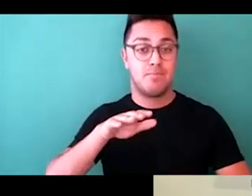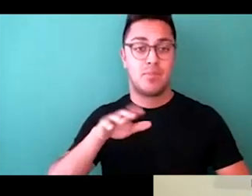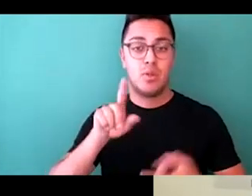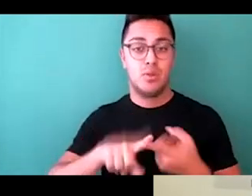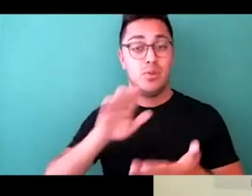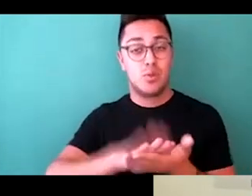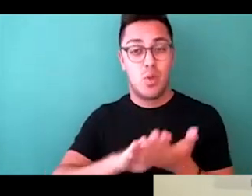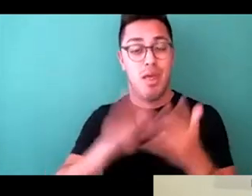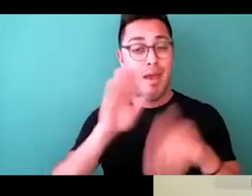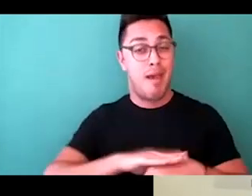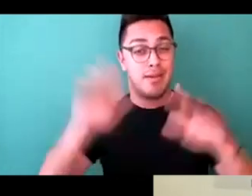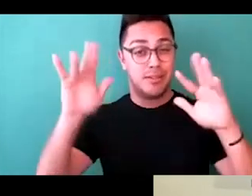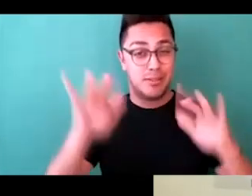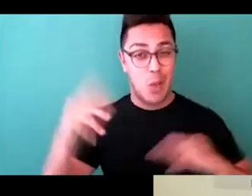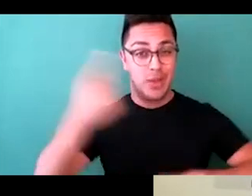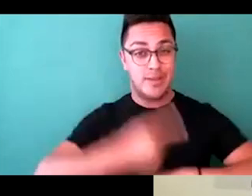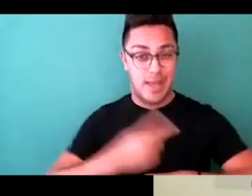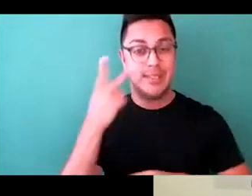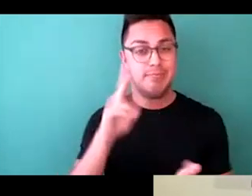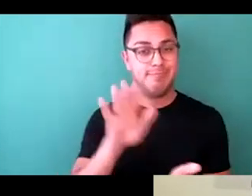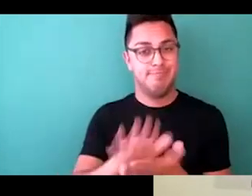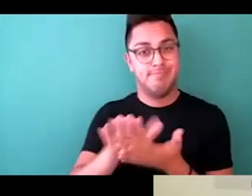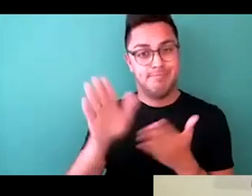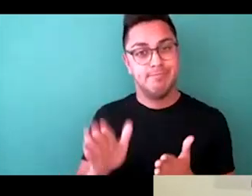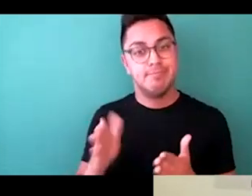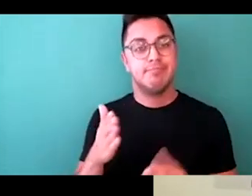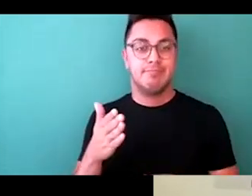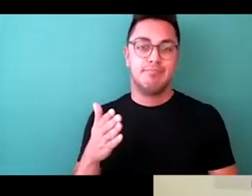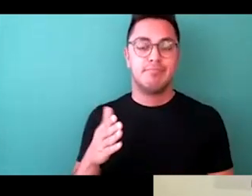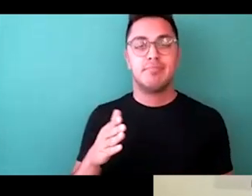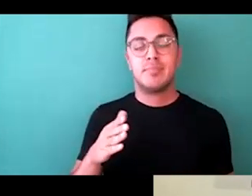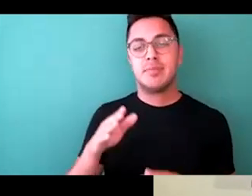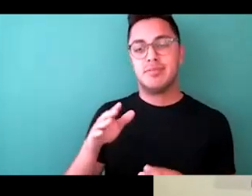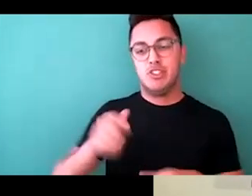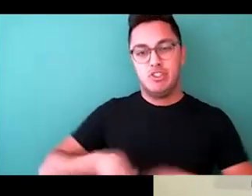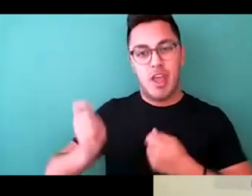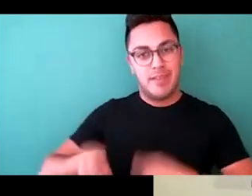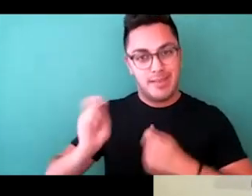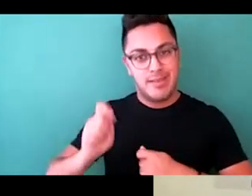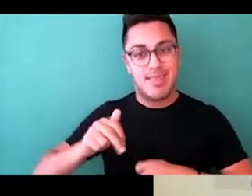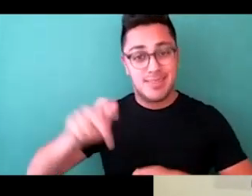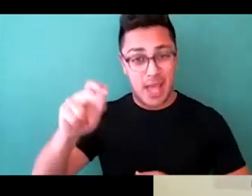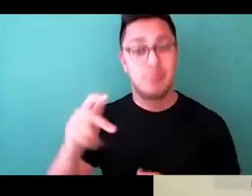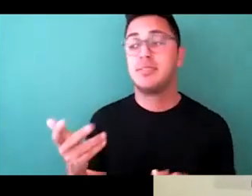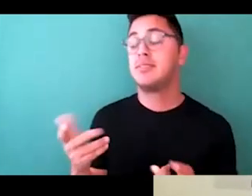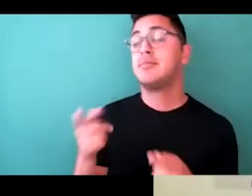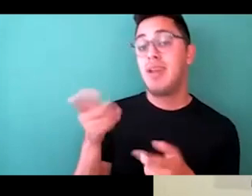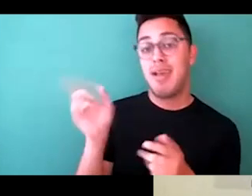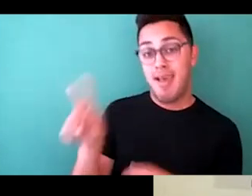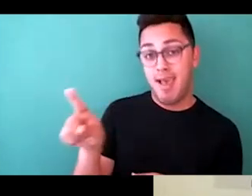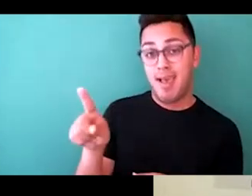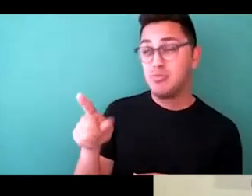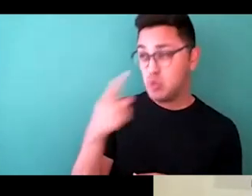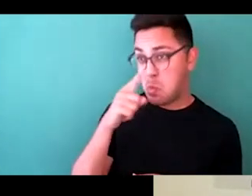day. And he sees the custodian shoveling the steps and he says to him, would you mind, please, shoveling the ramp so that I can get into